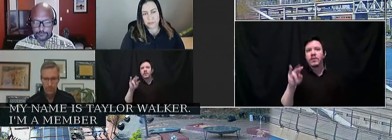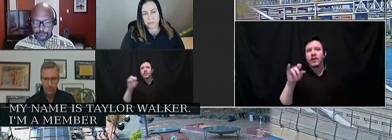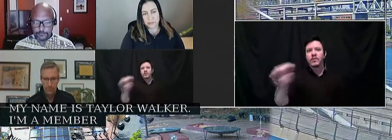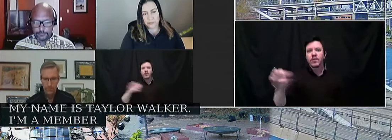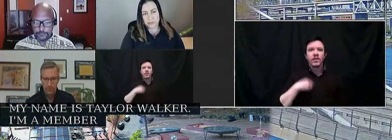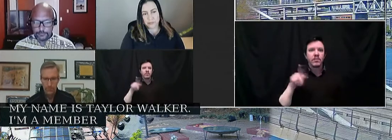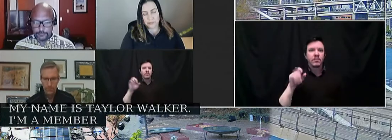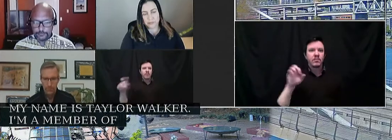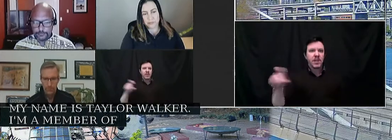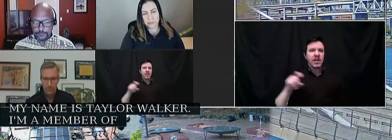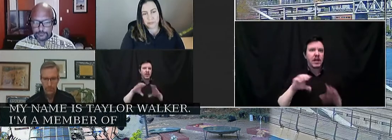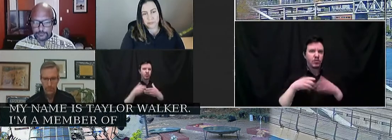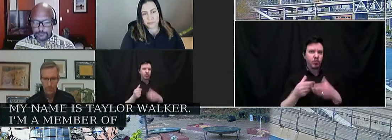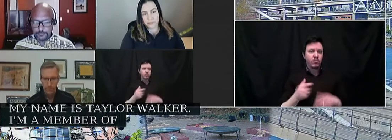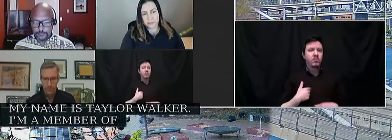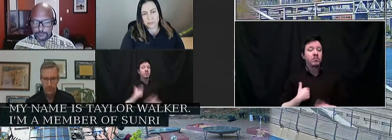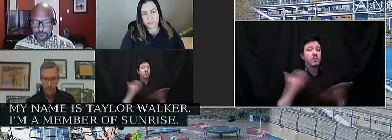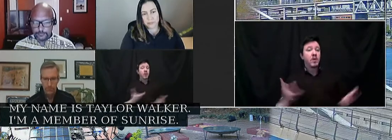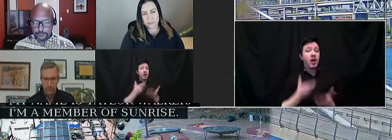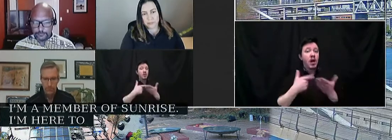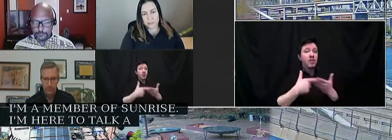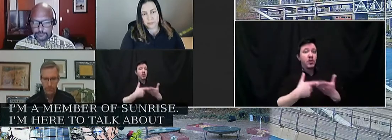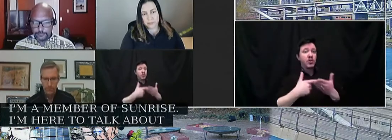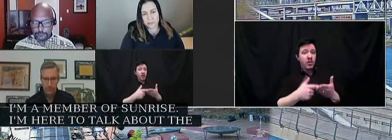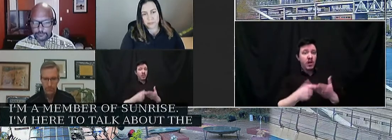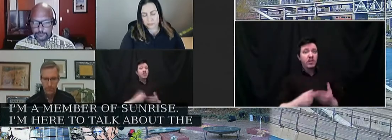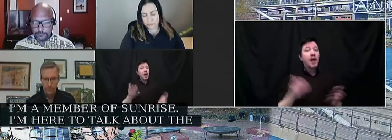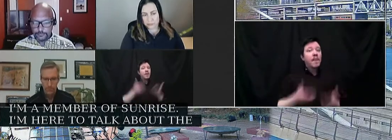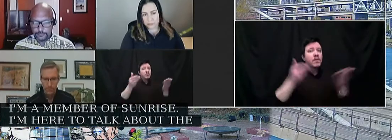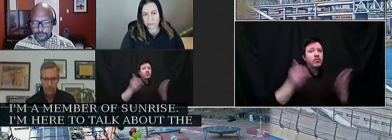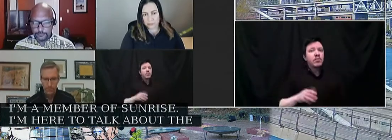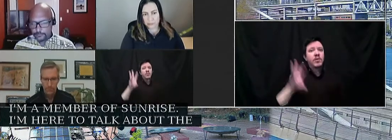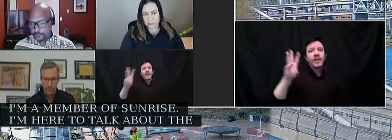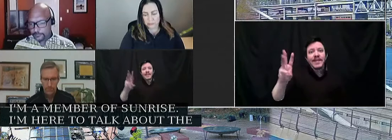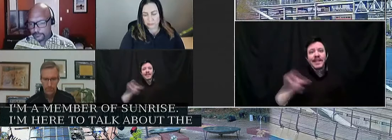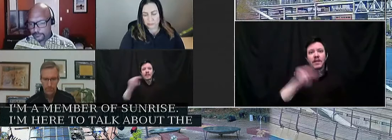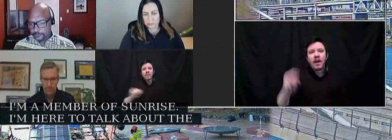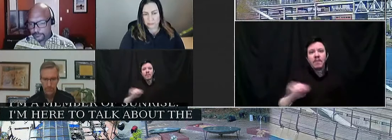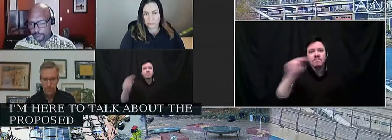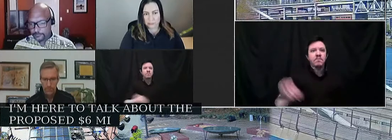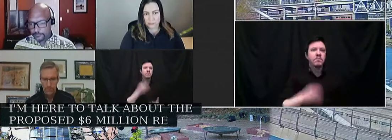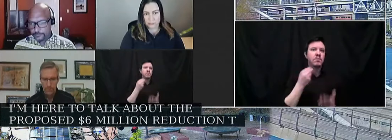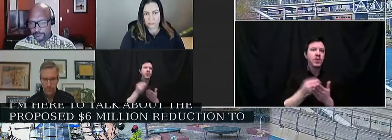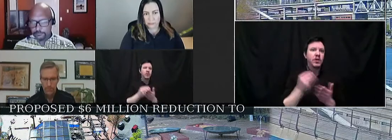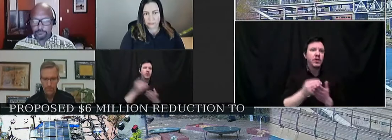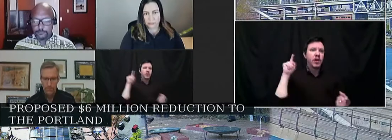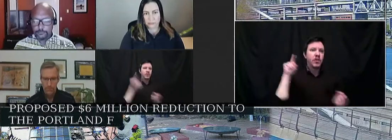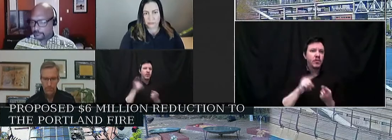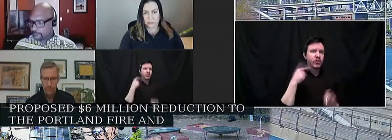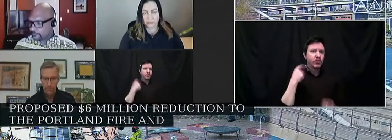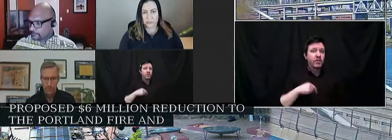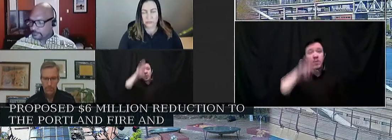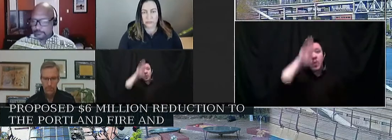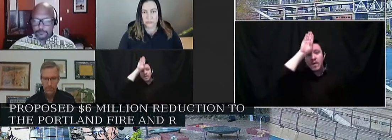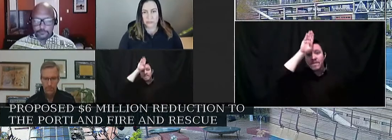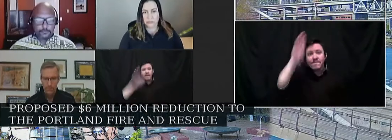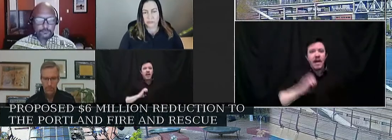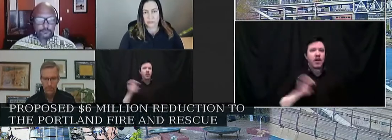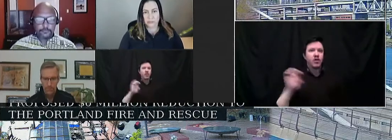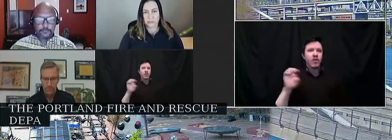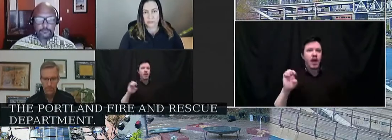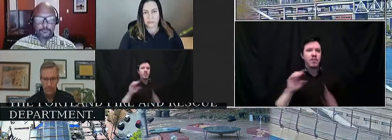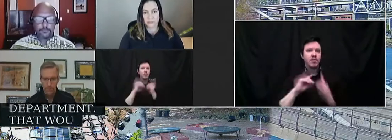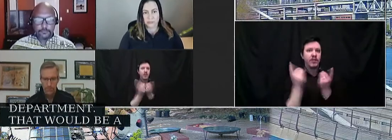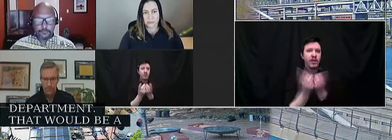I'm here today to talk about the proposed $6 million reduction to the Portland Fire and Rescue Department. That would be a